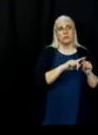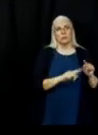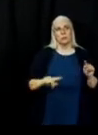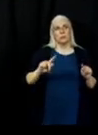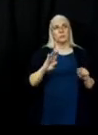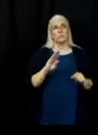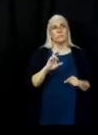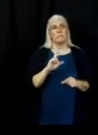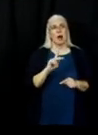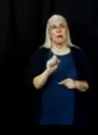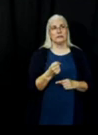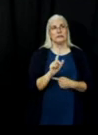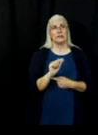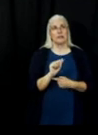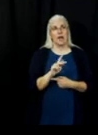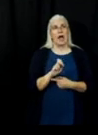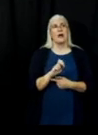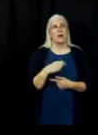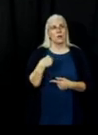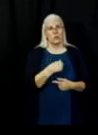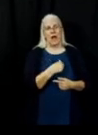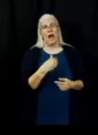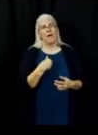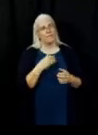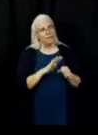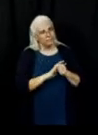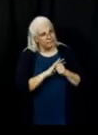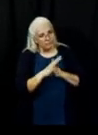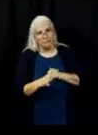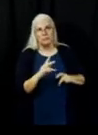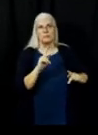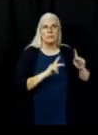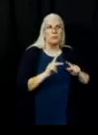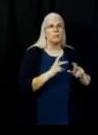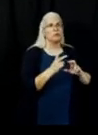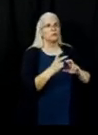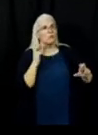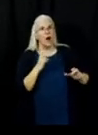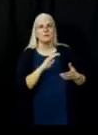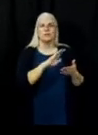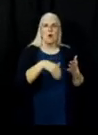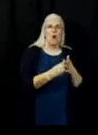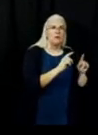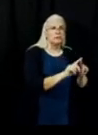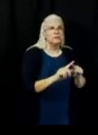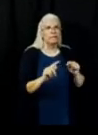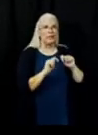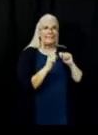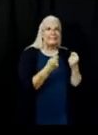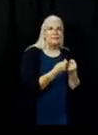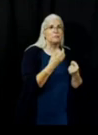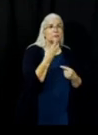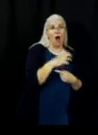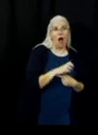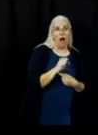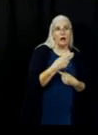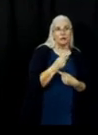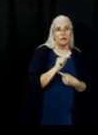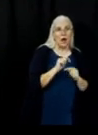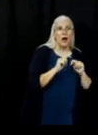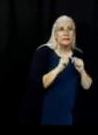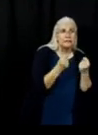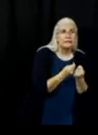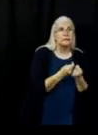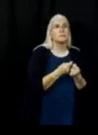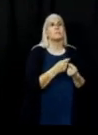resources were engaged heavily today. That's where we've got our hotshot crews up in the wilderness areas. They've been spiked out at night, getting up early in